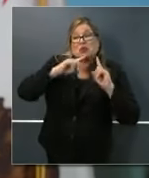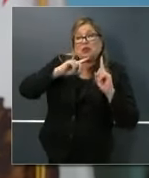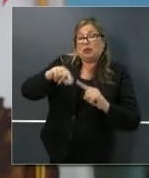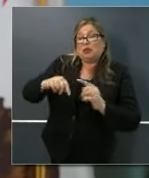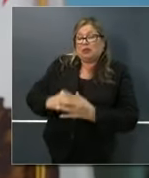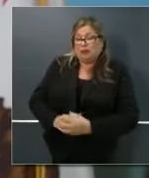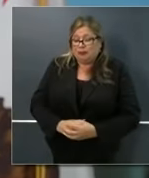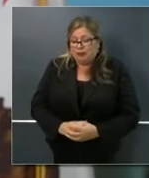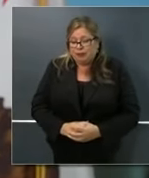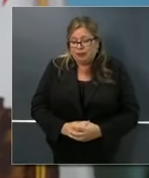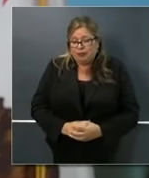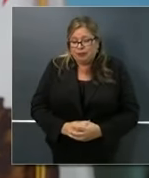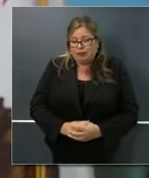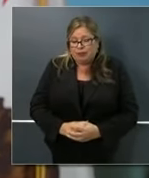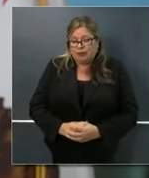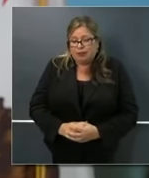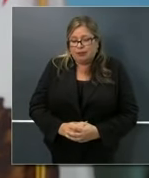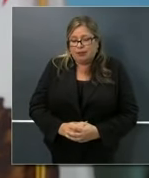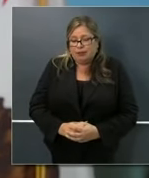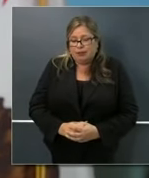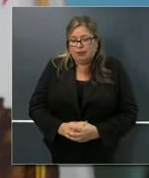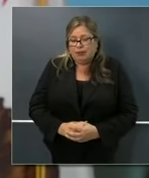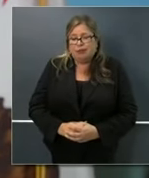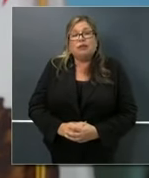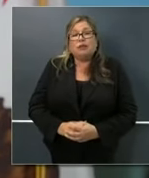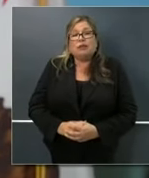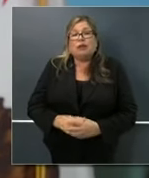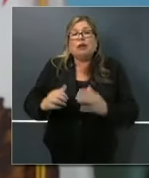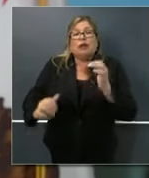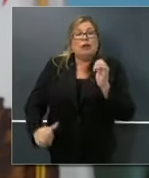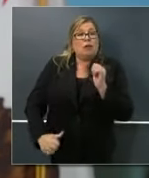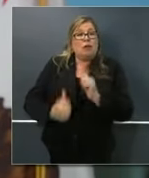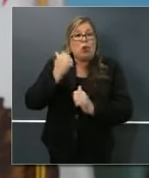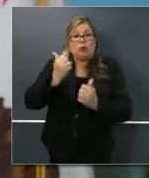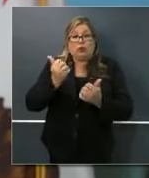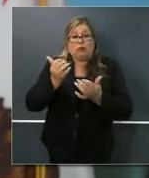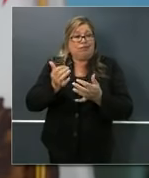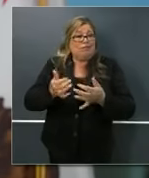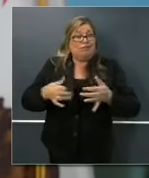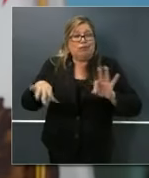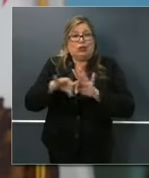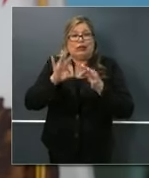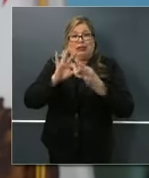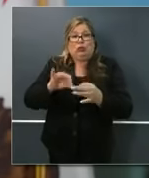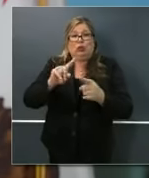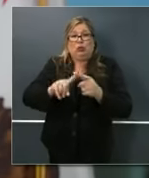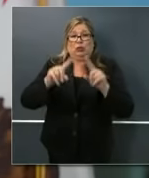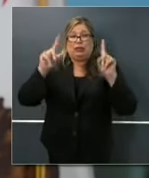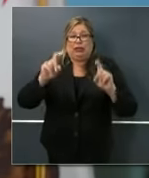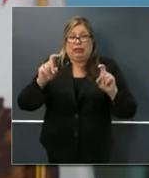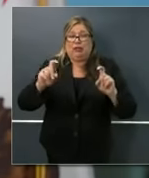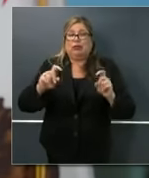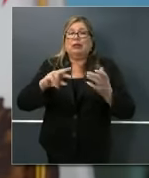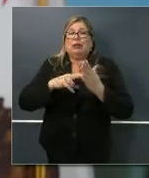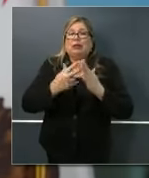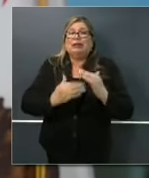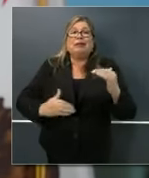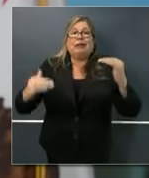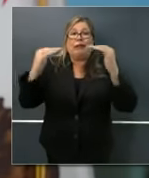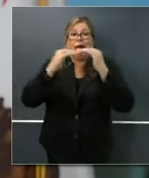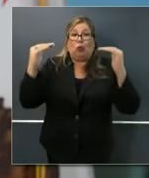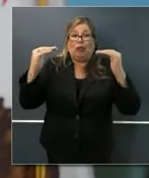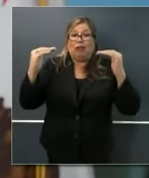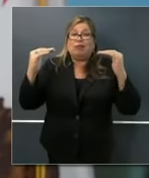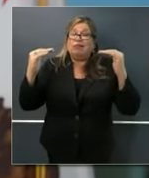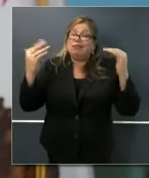week prior, the most important thing we can attach to the testing is equity. That's the lens to which we see the